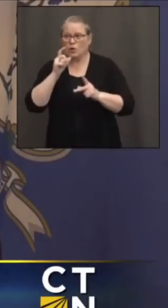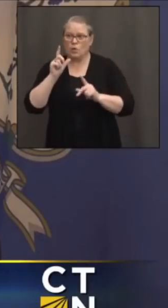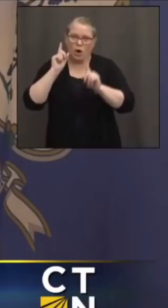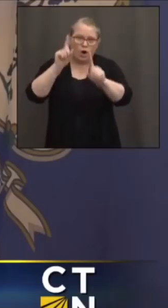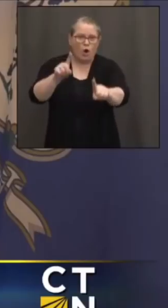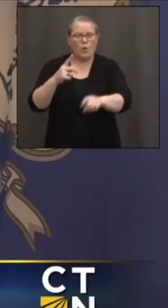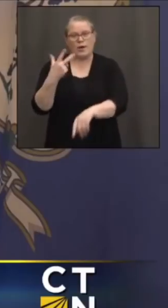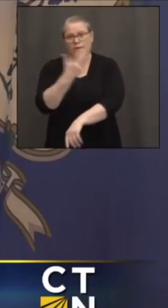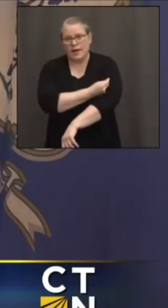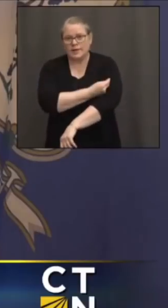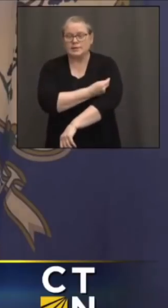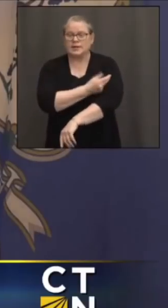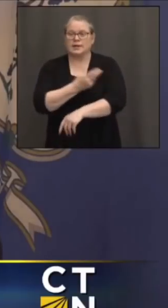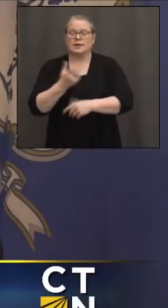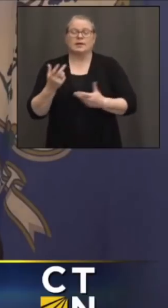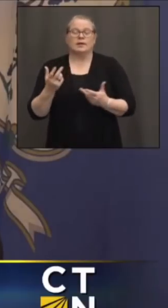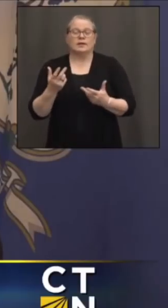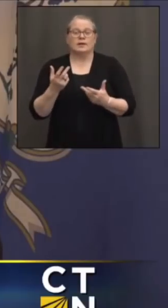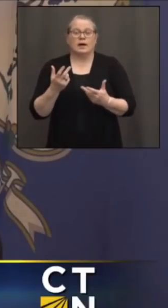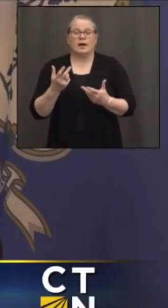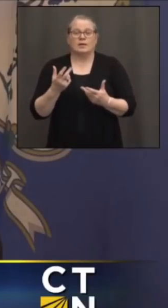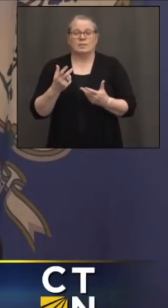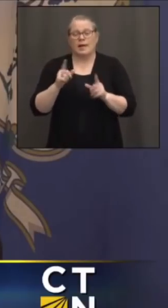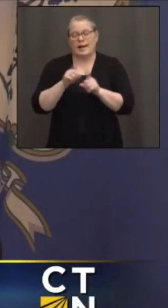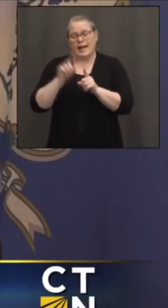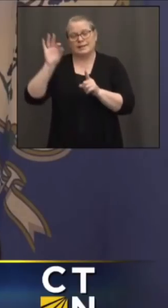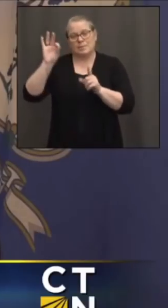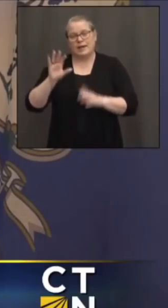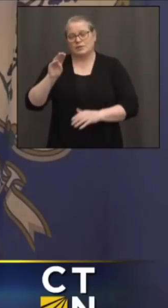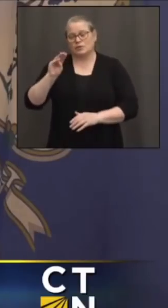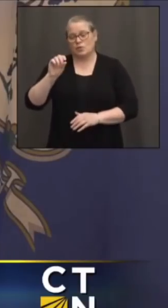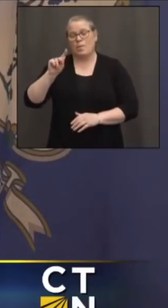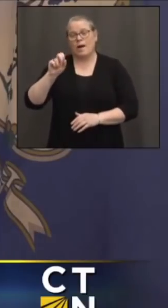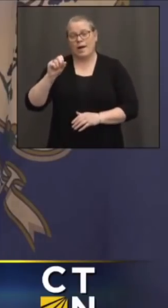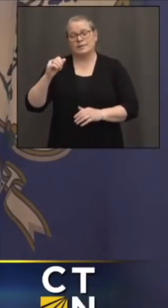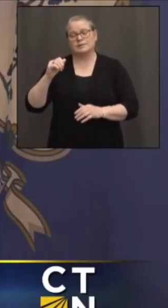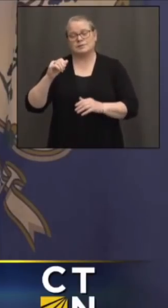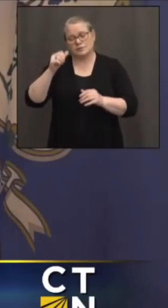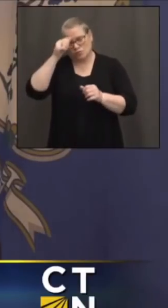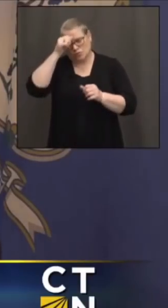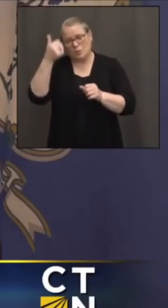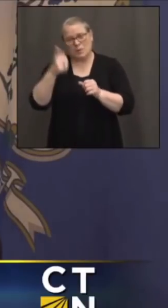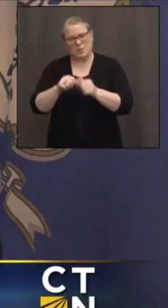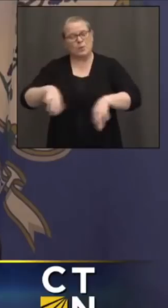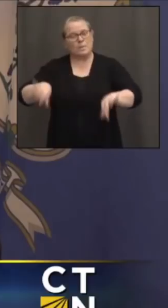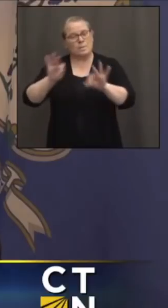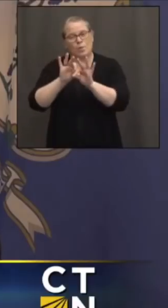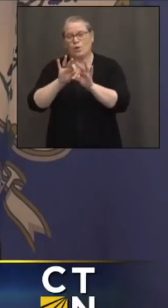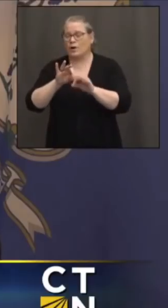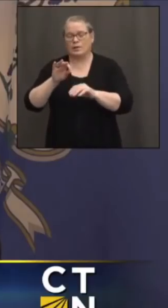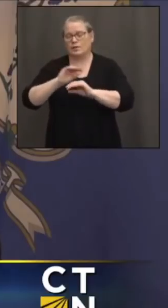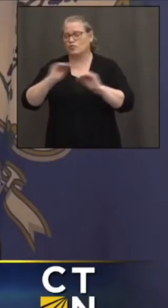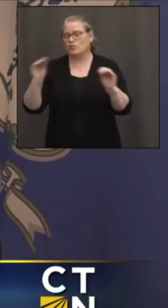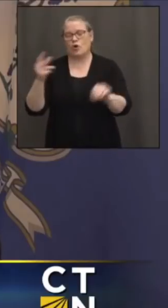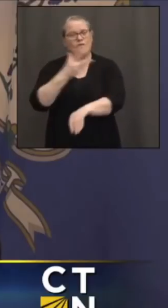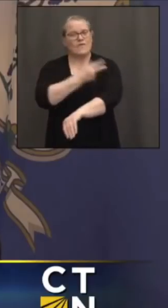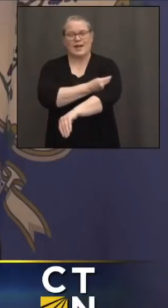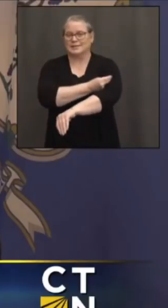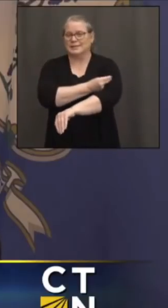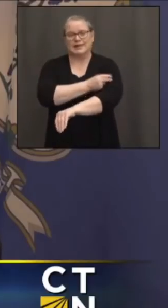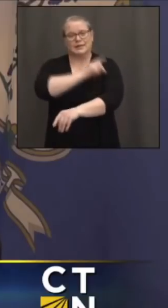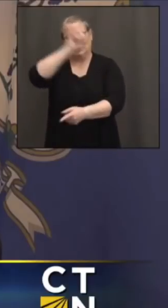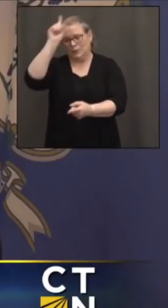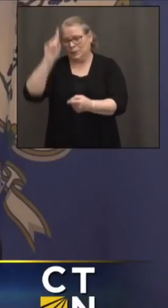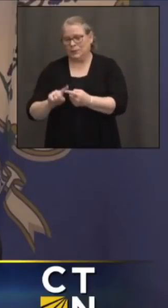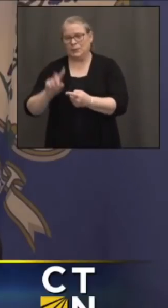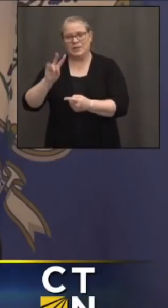vaccinated. And as Pastor Monster reminds us, there's not necessarily any vaccine for violence, except for love and